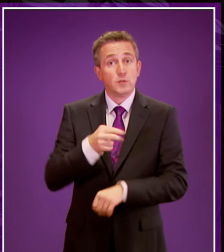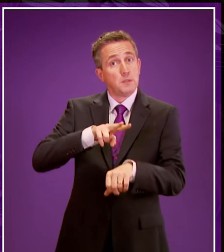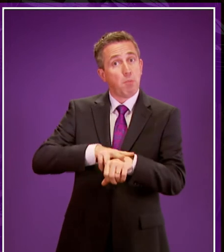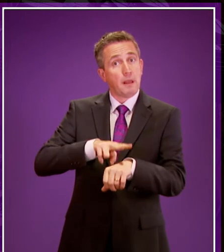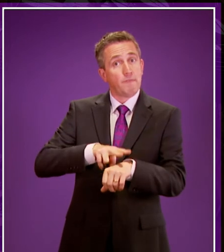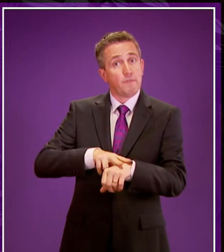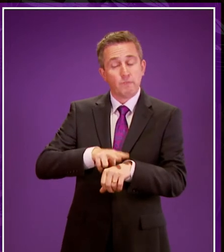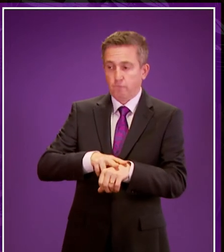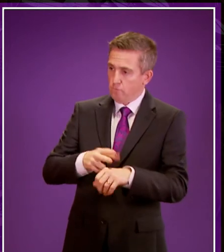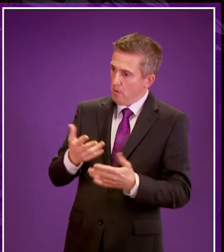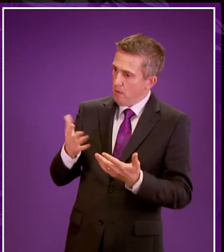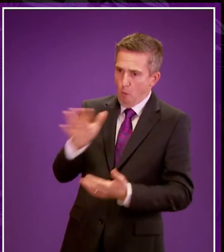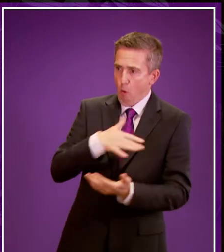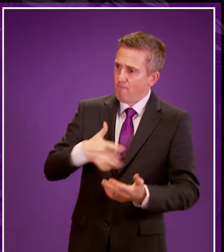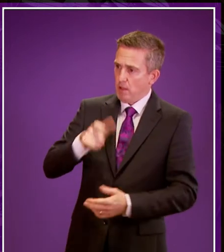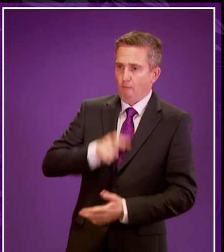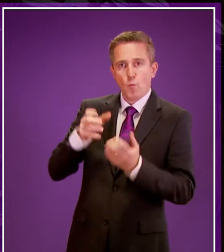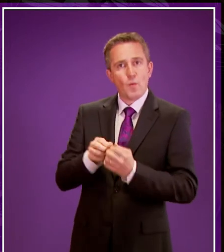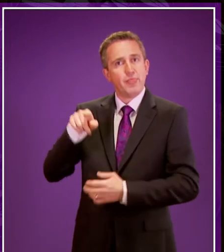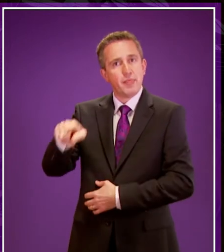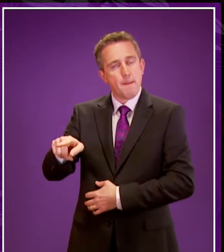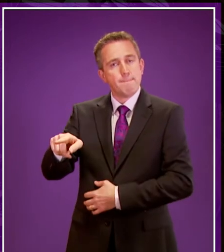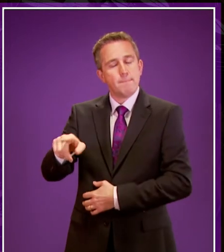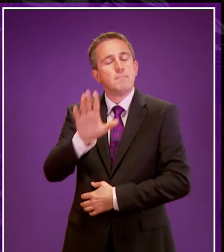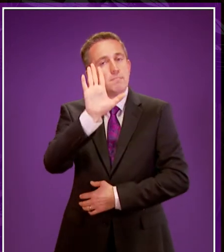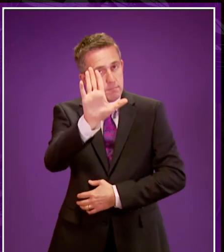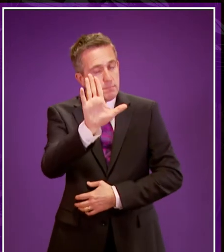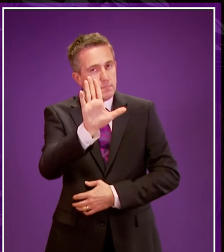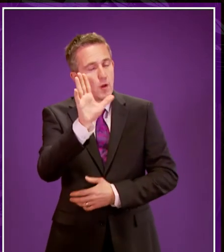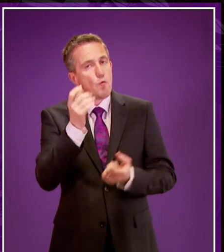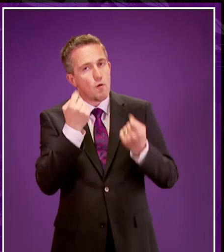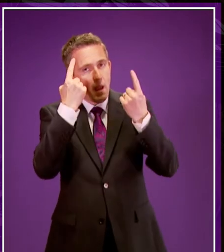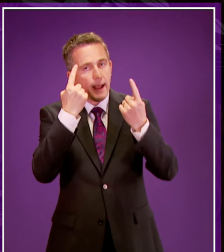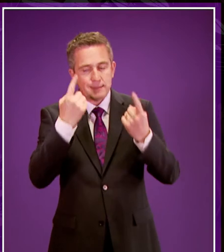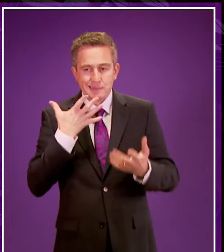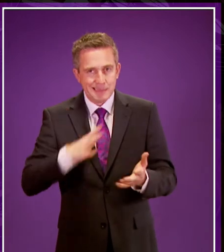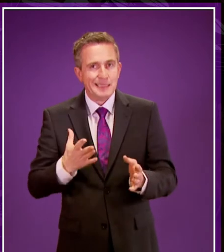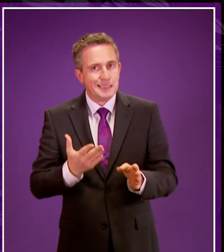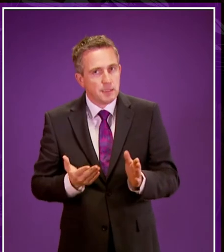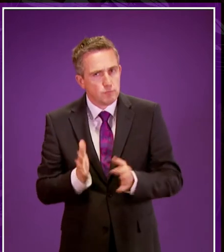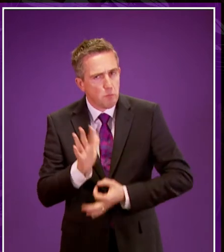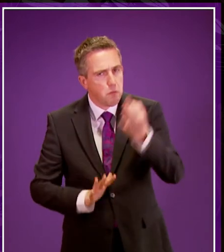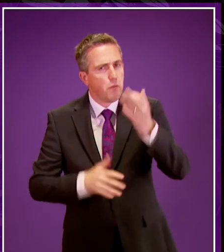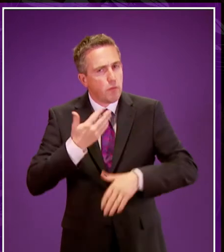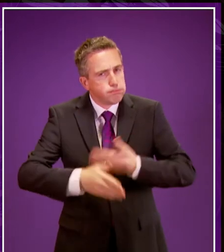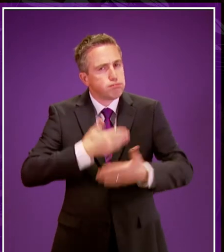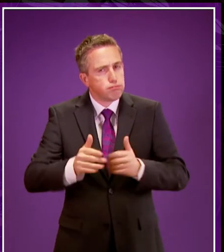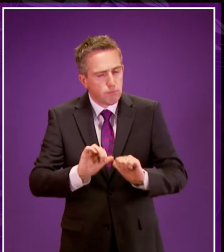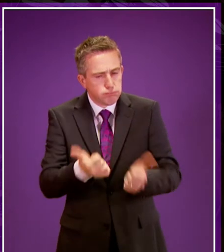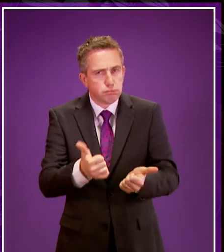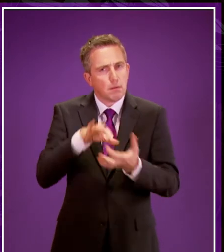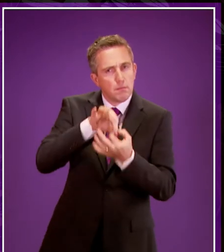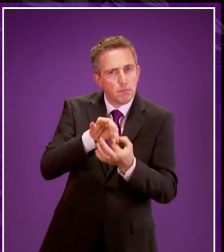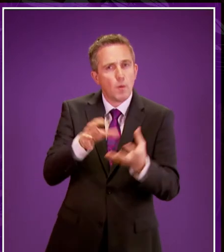remains high but Police Scotland have also recognised that they need to take further action forward to make sure that they are engaging effectively with